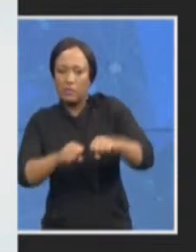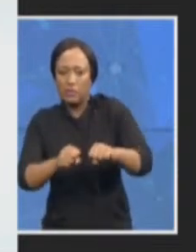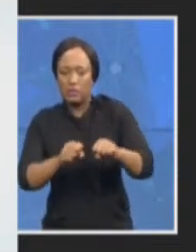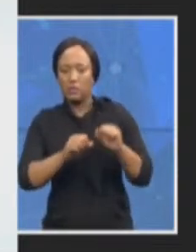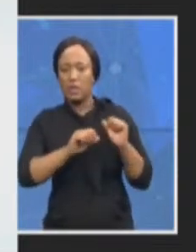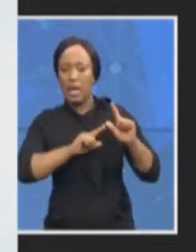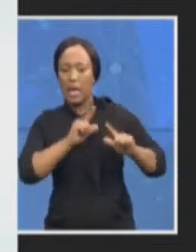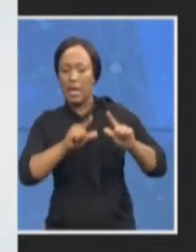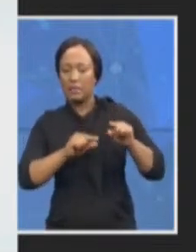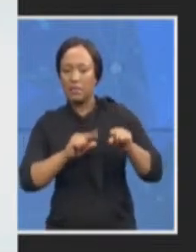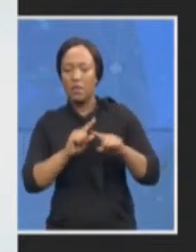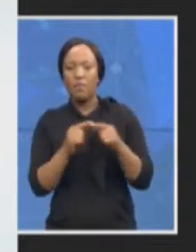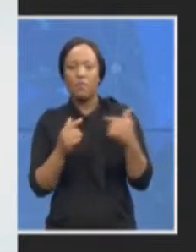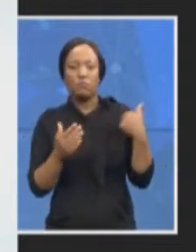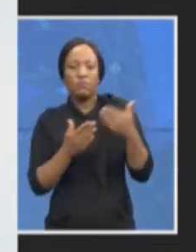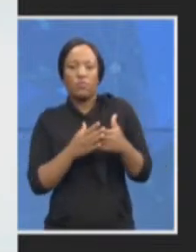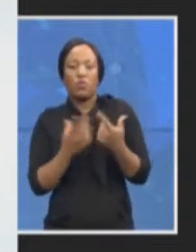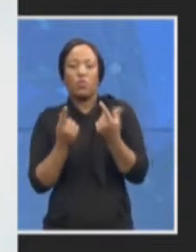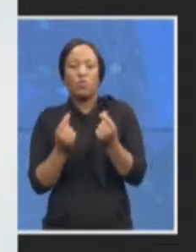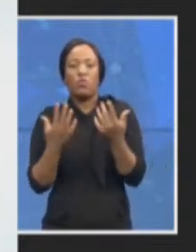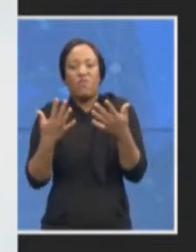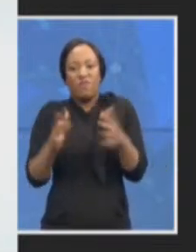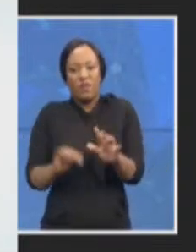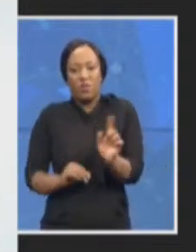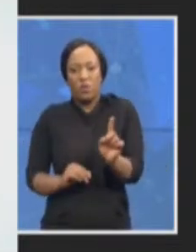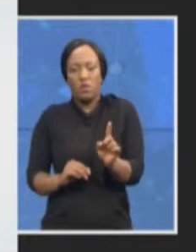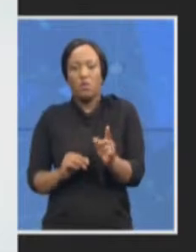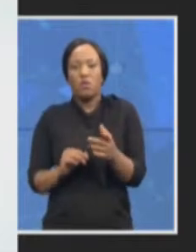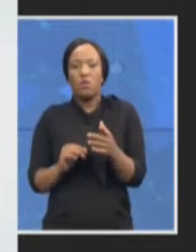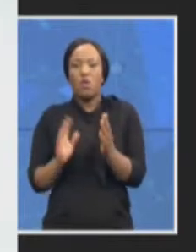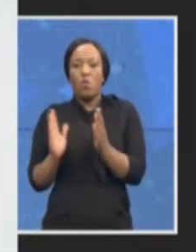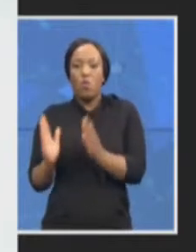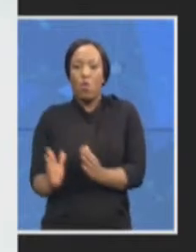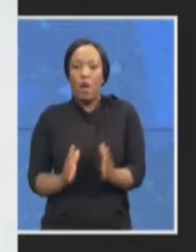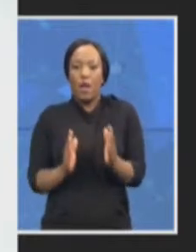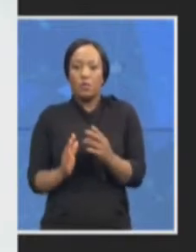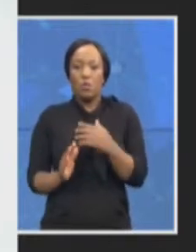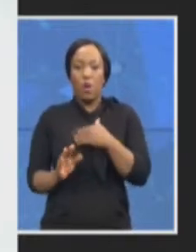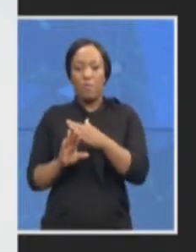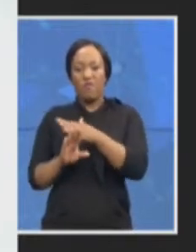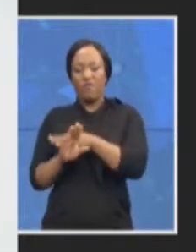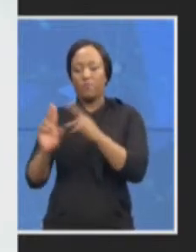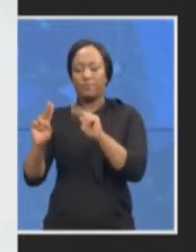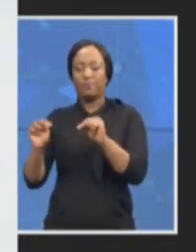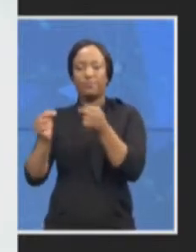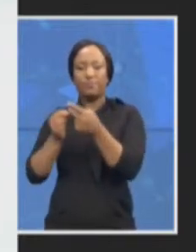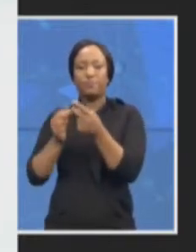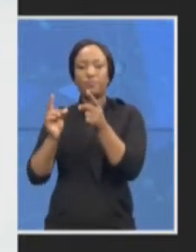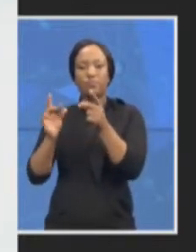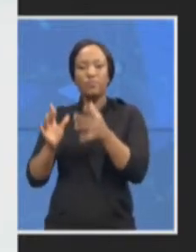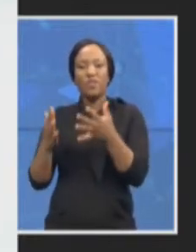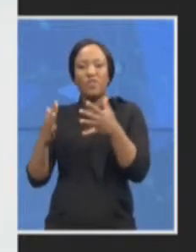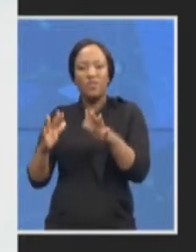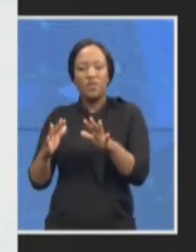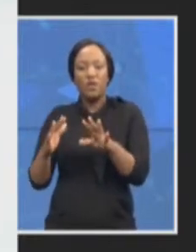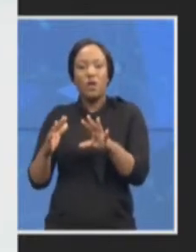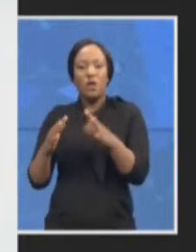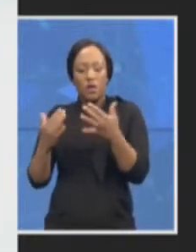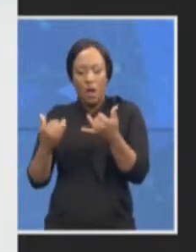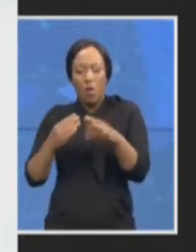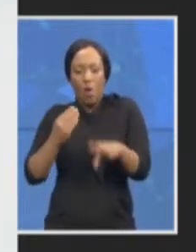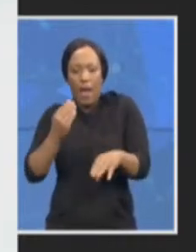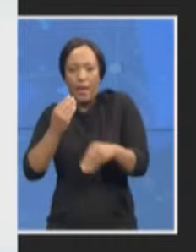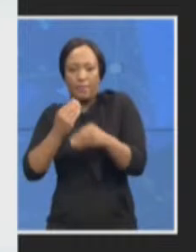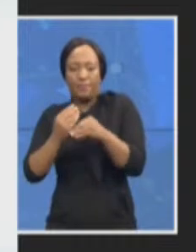ourselves as the NDPP has indicated we have created additional capacity within the prosecution and we've